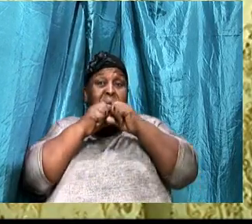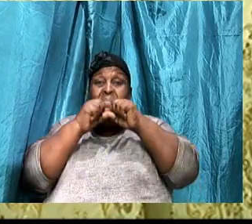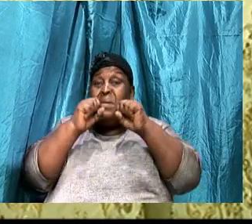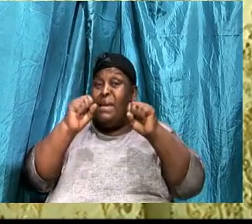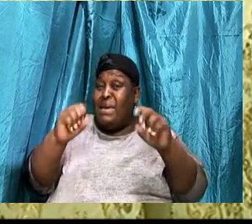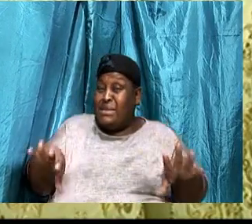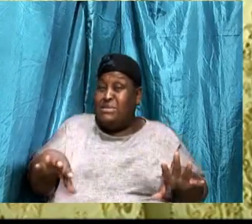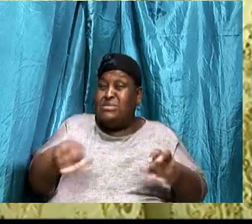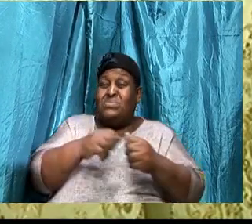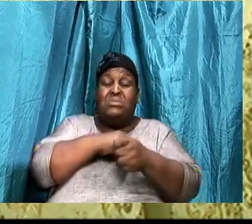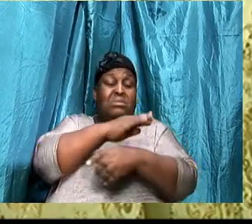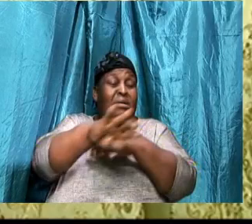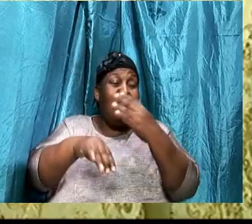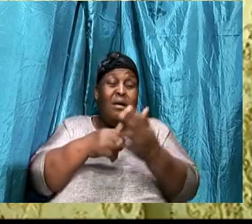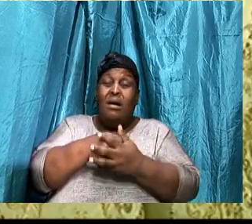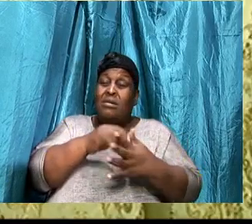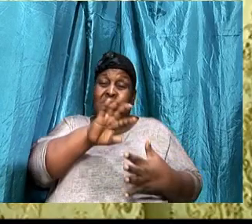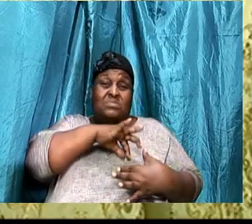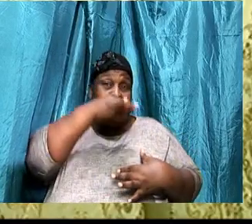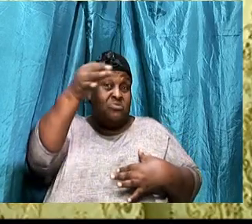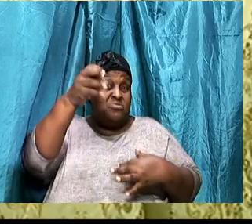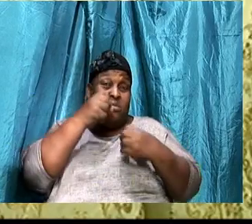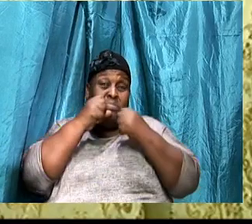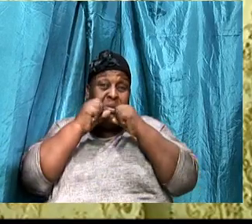Spiritual blessing.